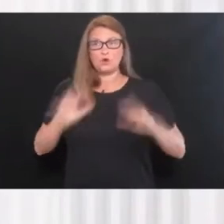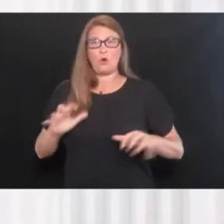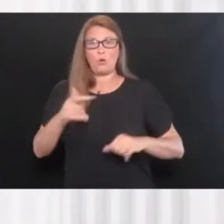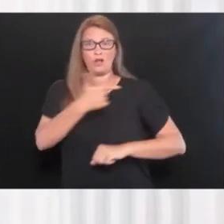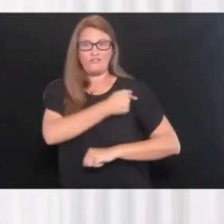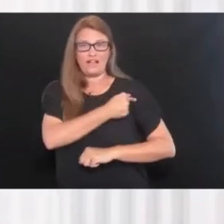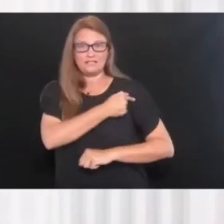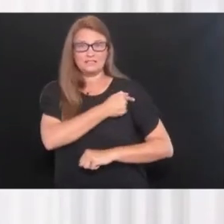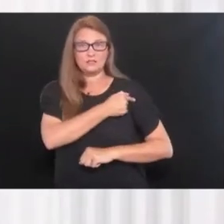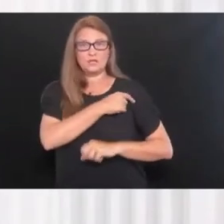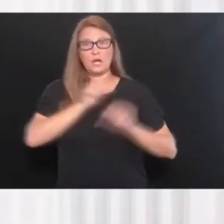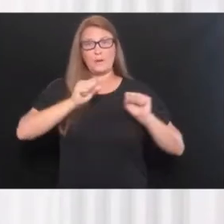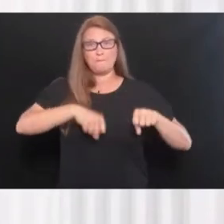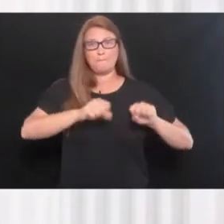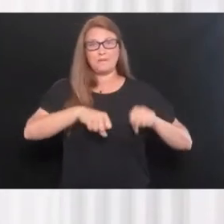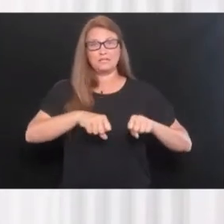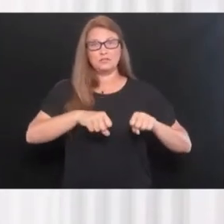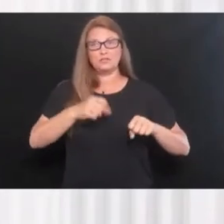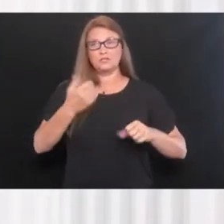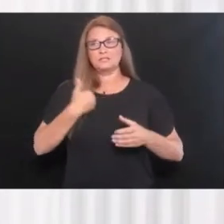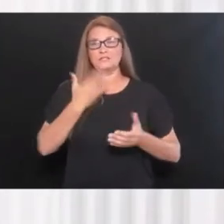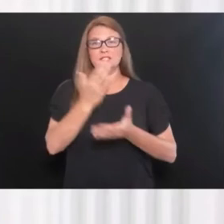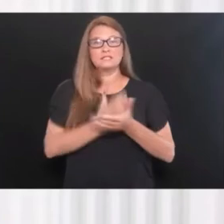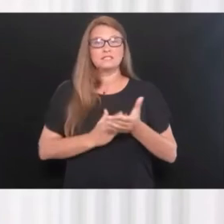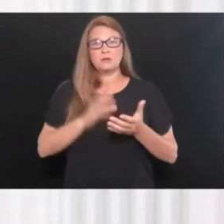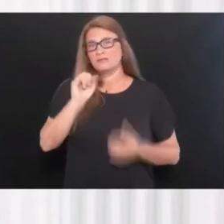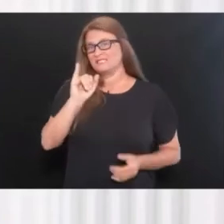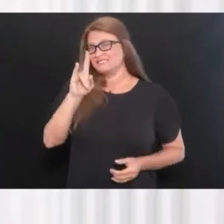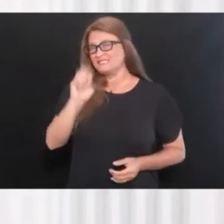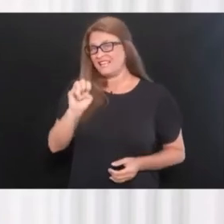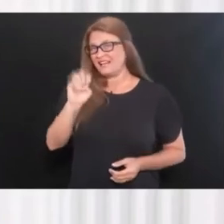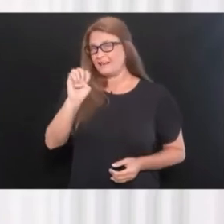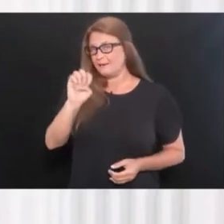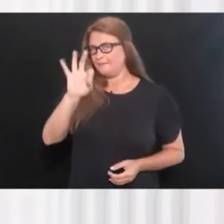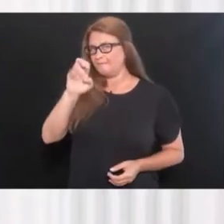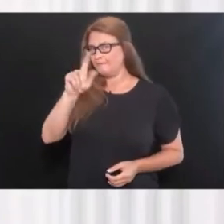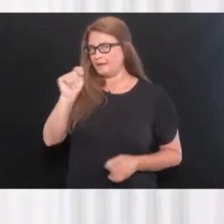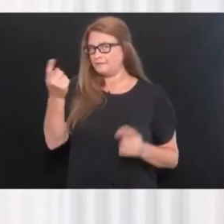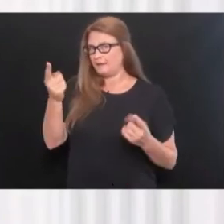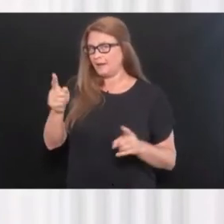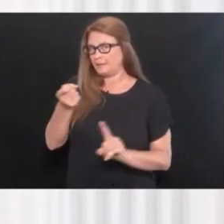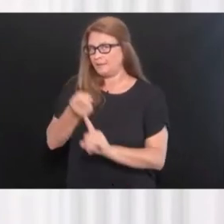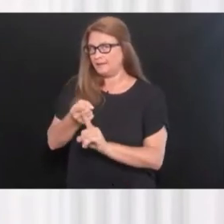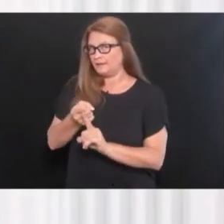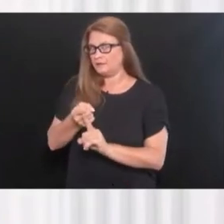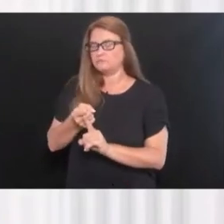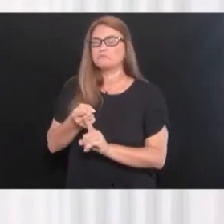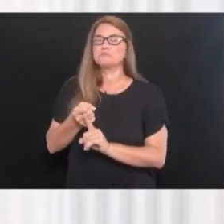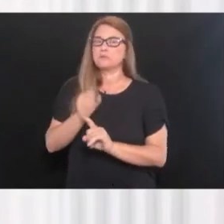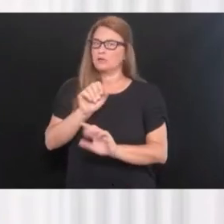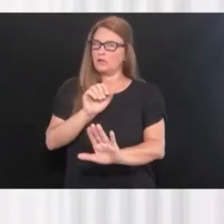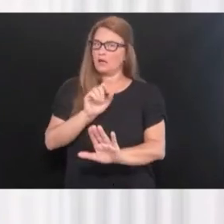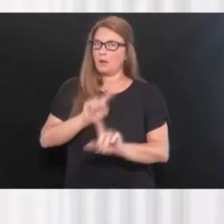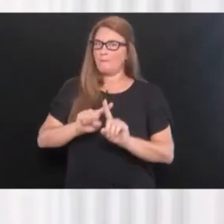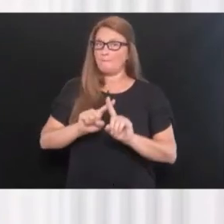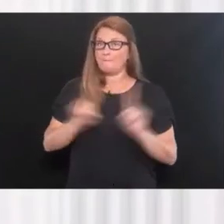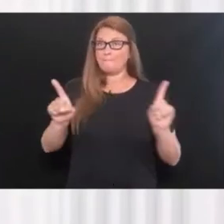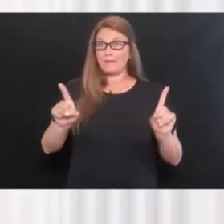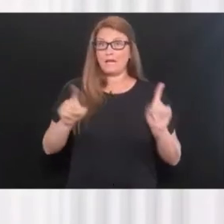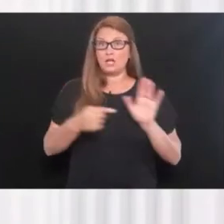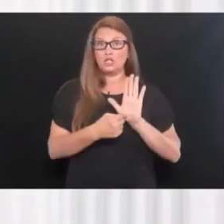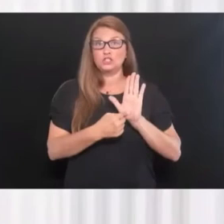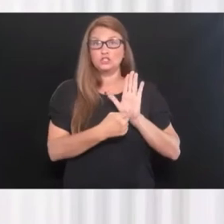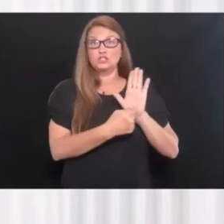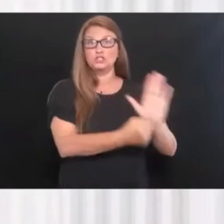there's a potential for some side effect that may, may happen. So, you know, the two things I tell people is, is show me a hospital that's